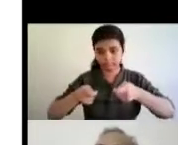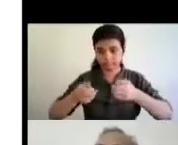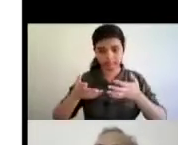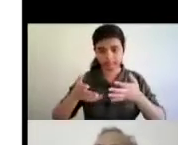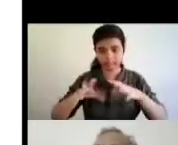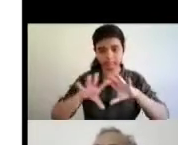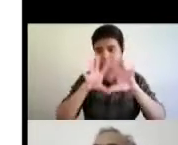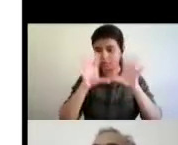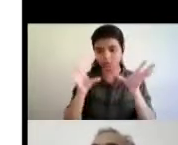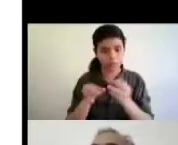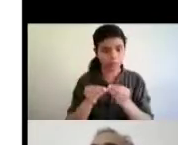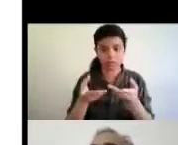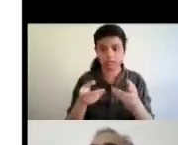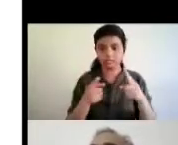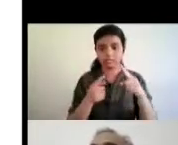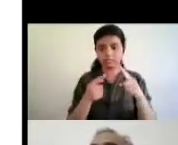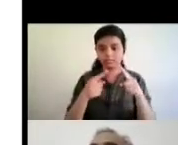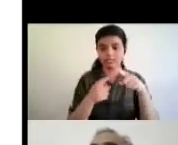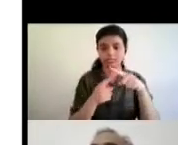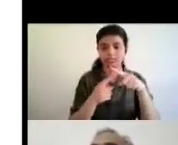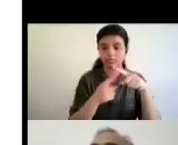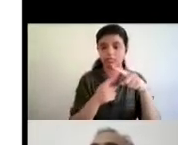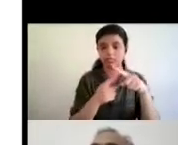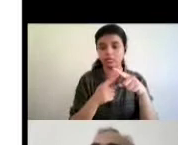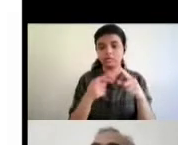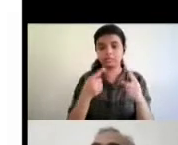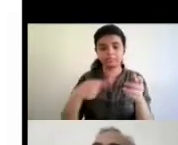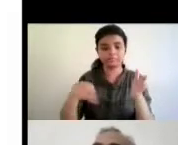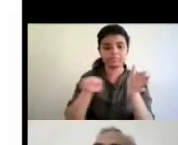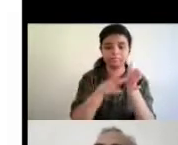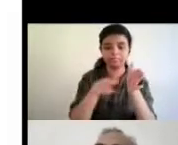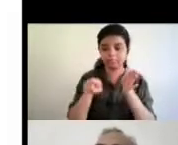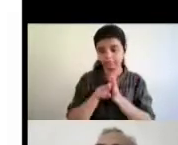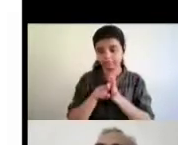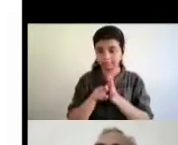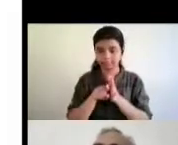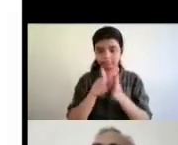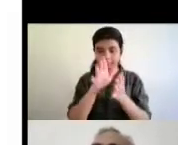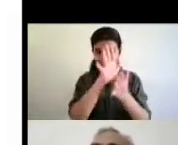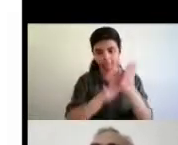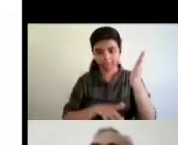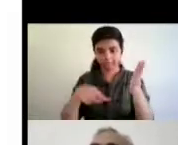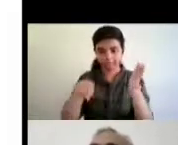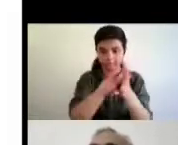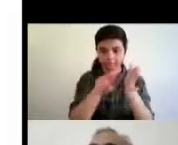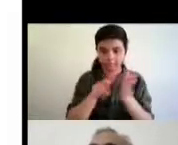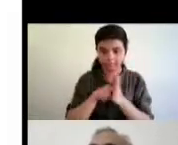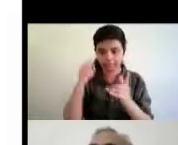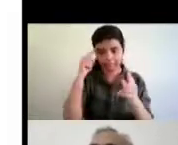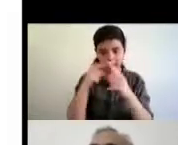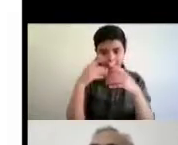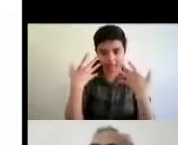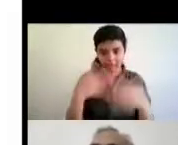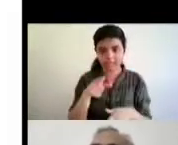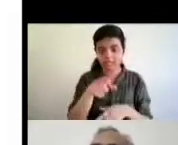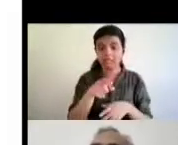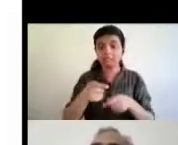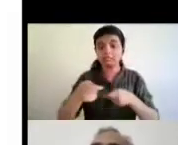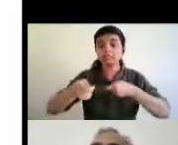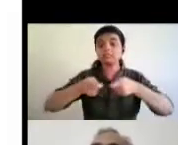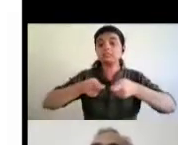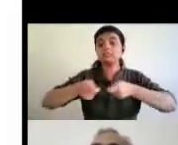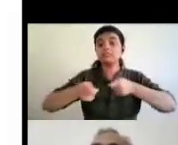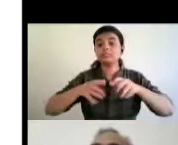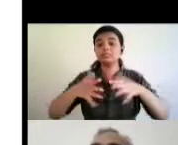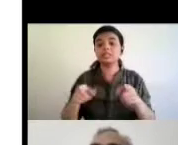treaty but then within wipo they actually created um a body